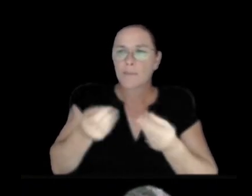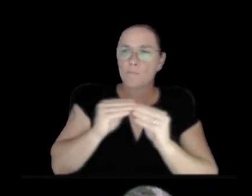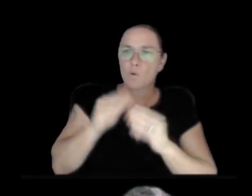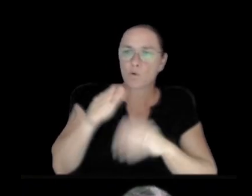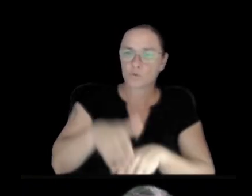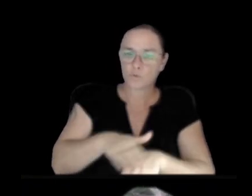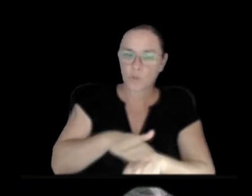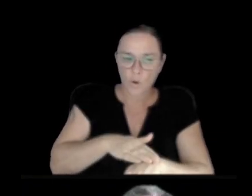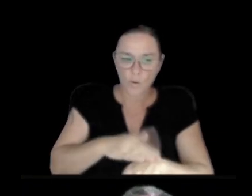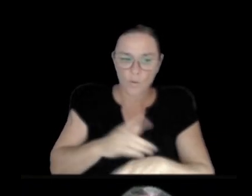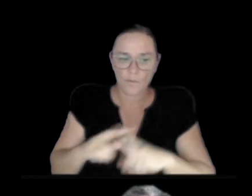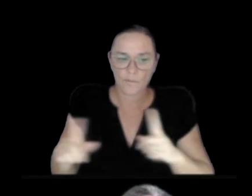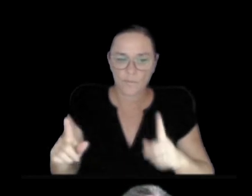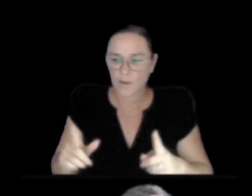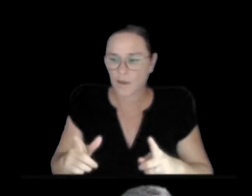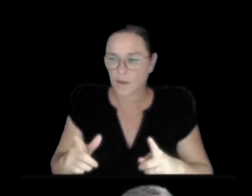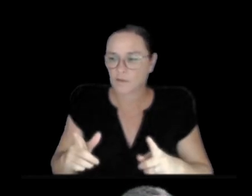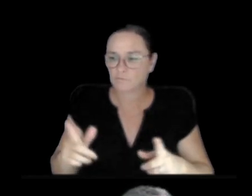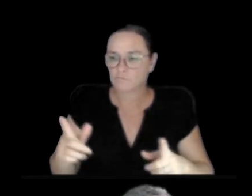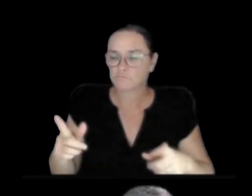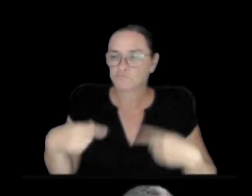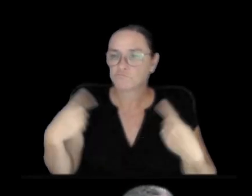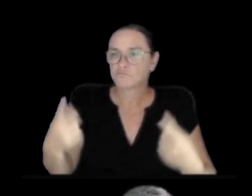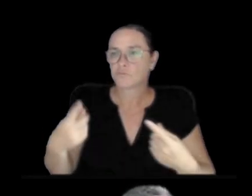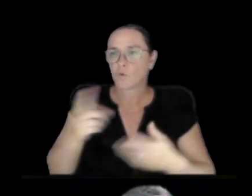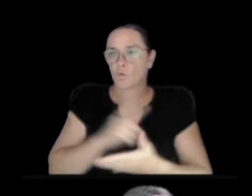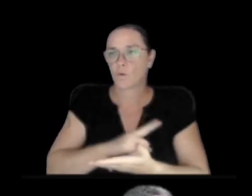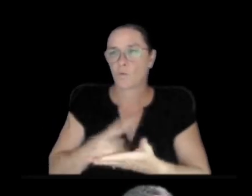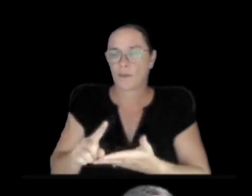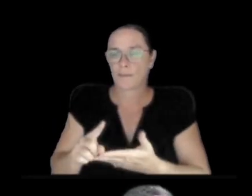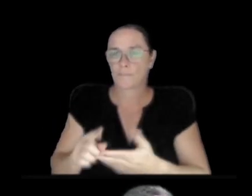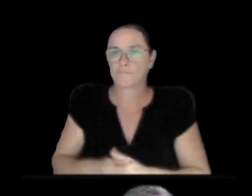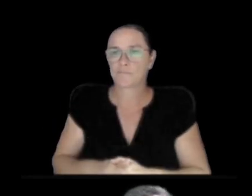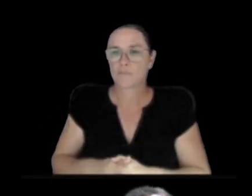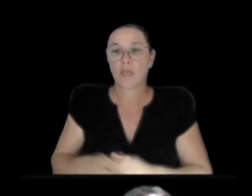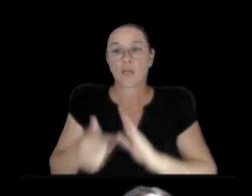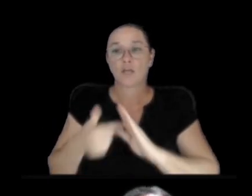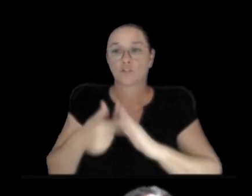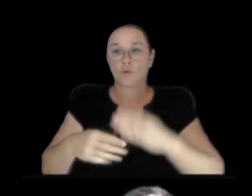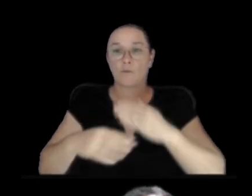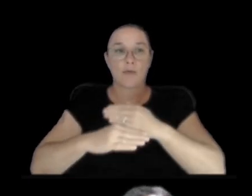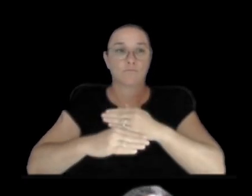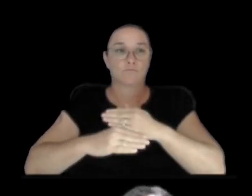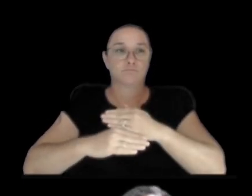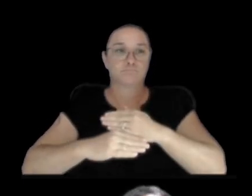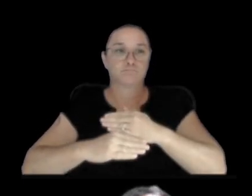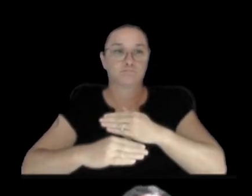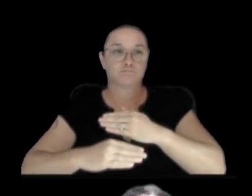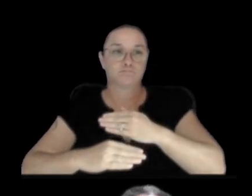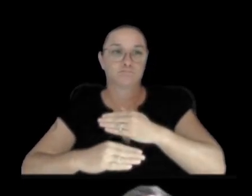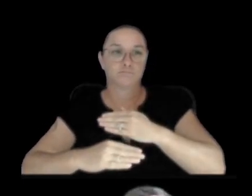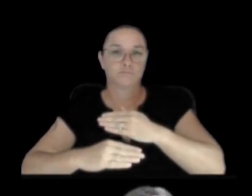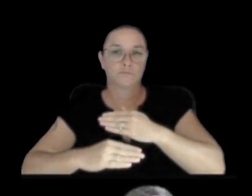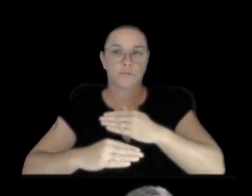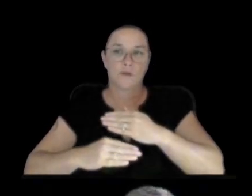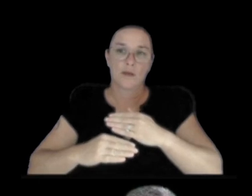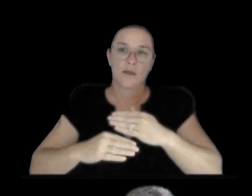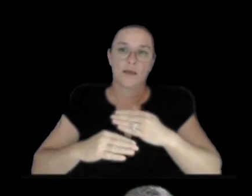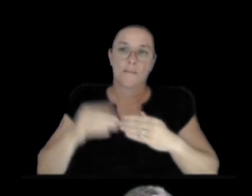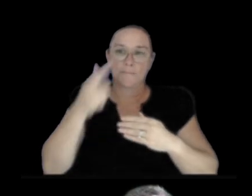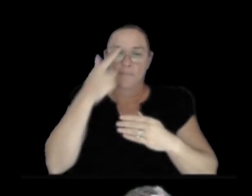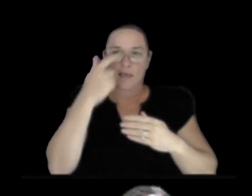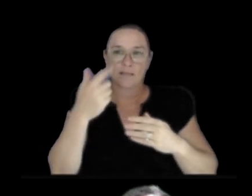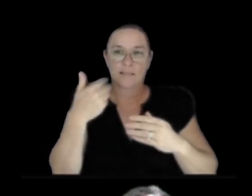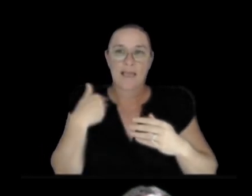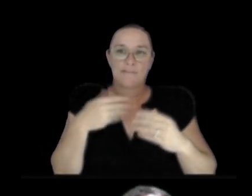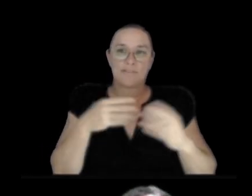going over the last week here. So this is showing that the south flank of volcano is still moving to accommodate magma